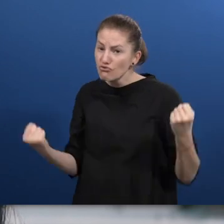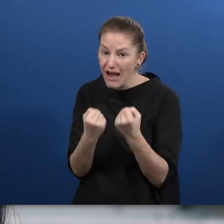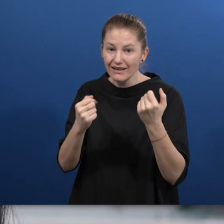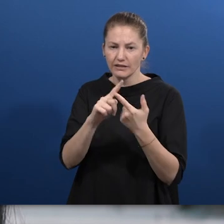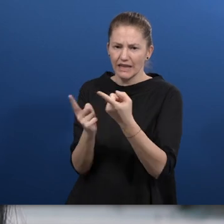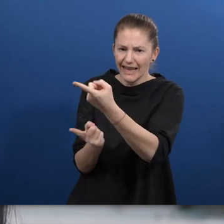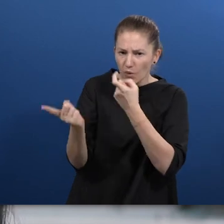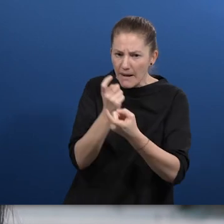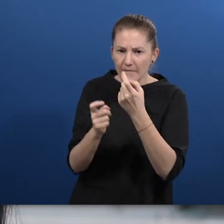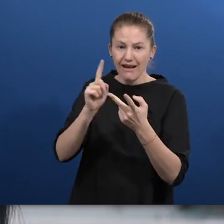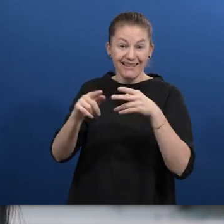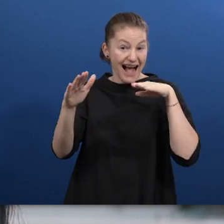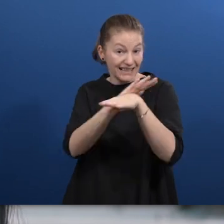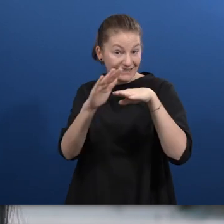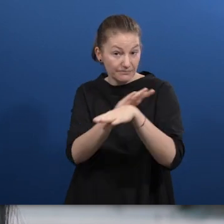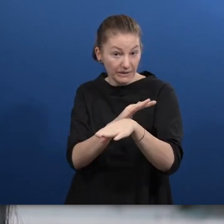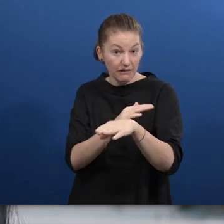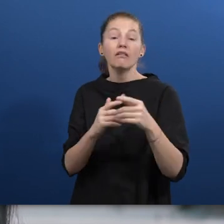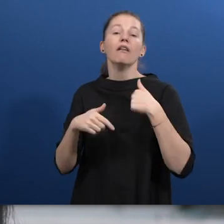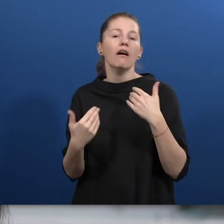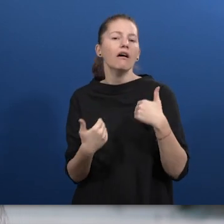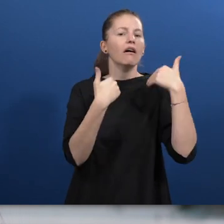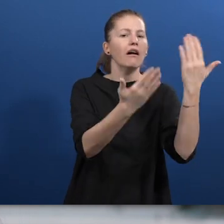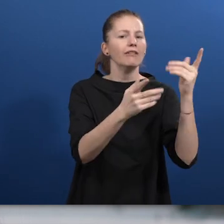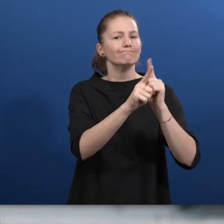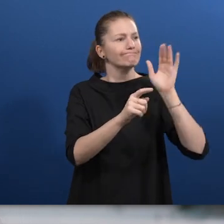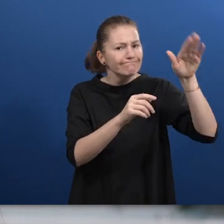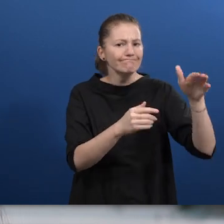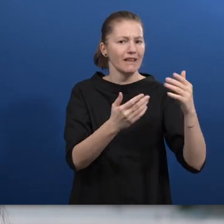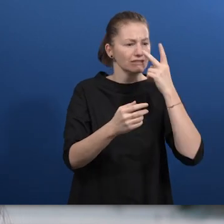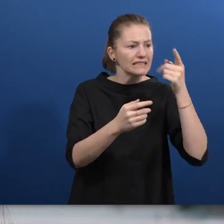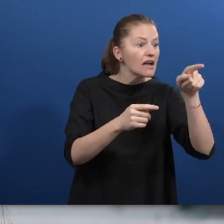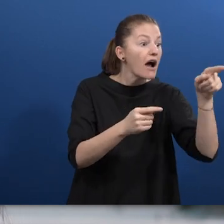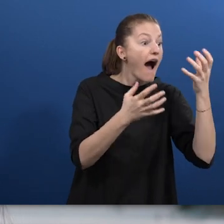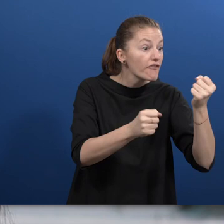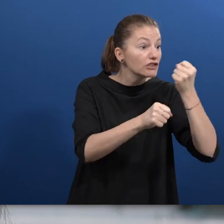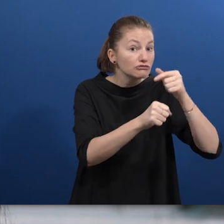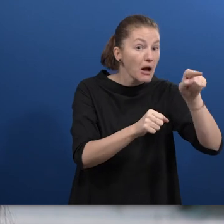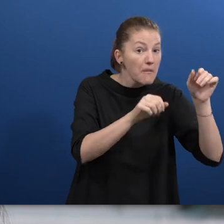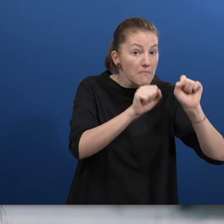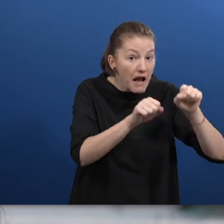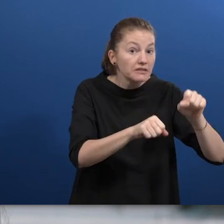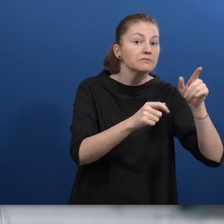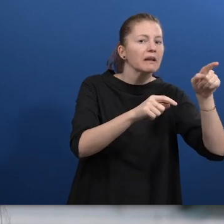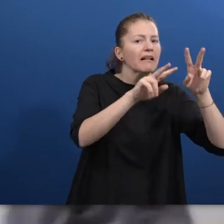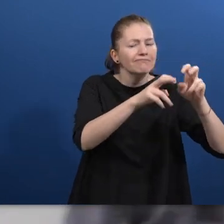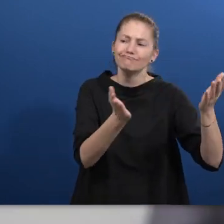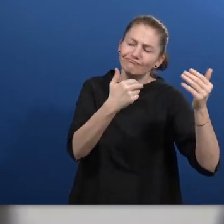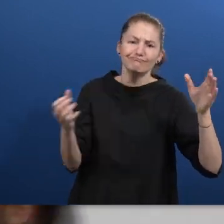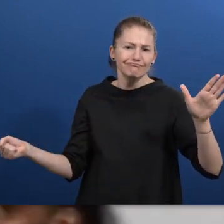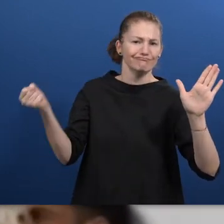opportunity to create job analysis reports in order to better understand how each job would fit for persons with disabilities.